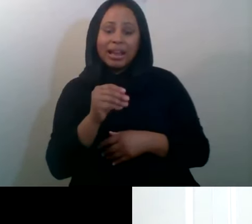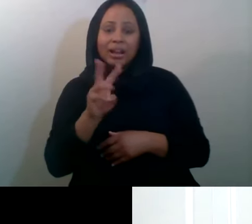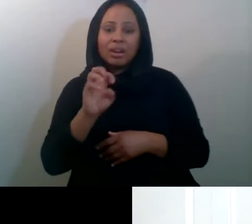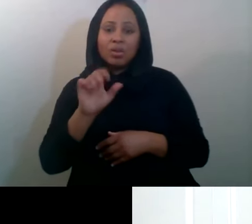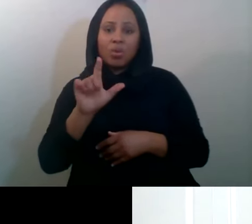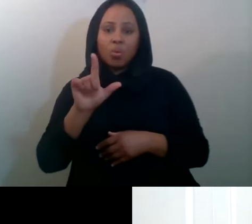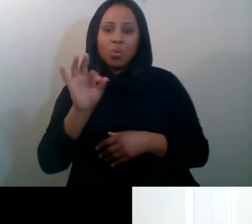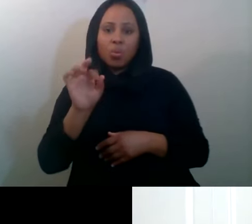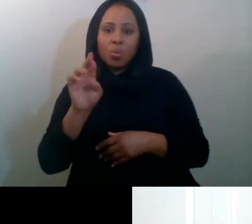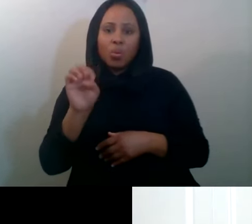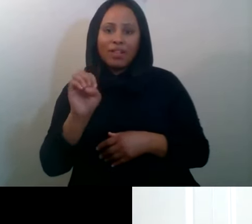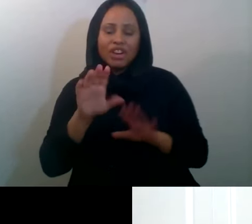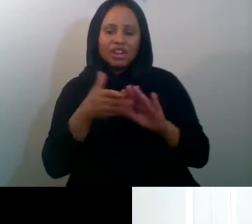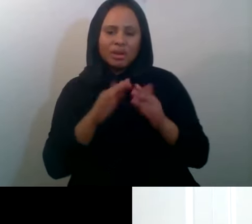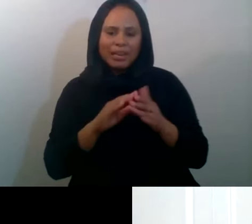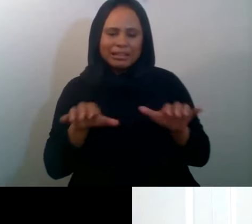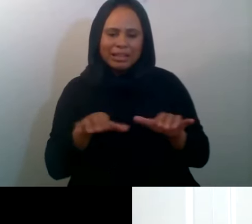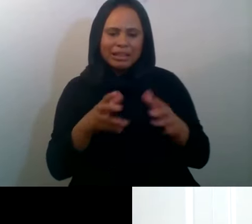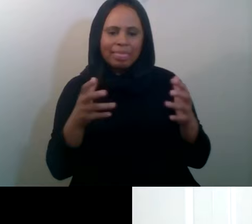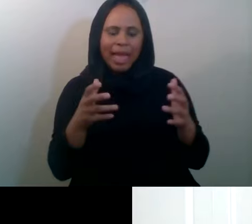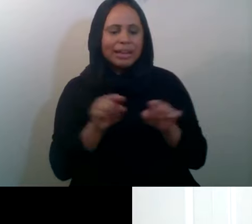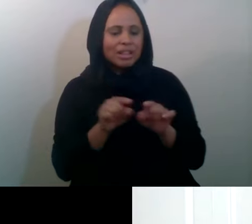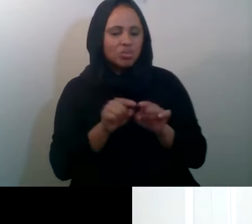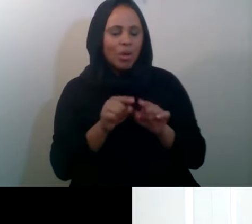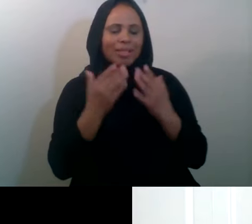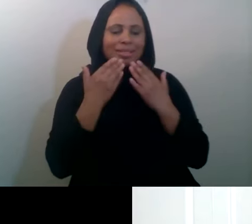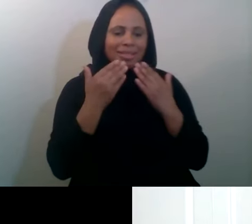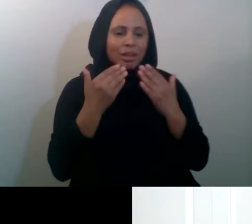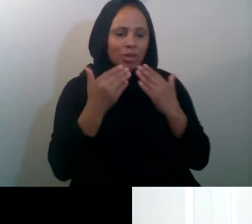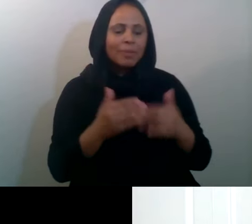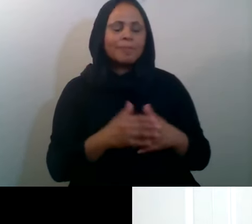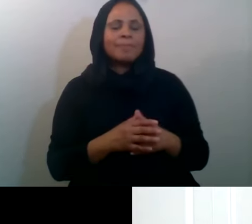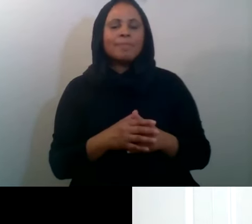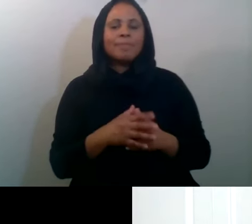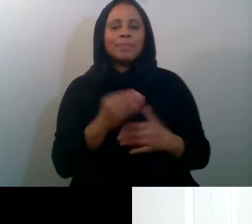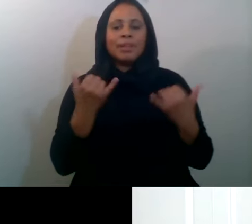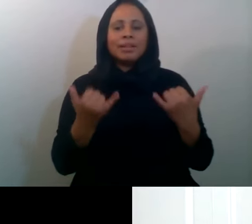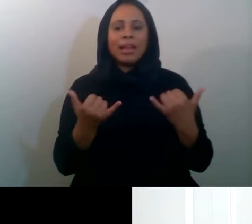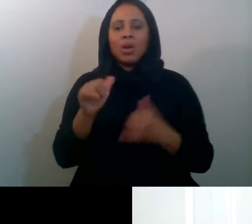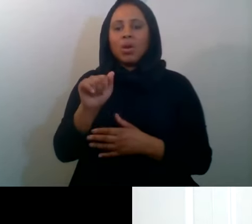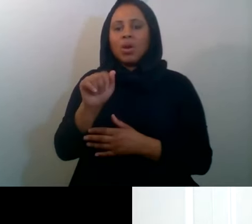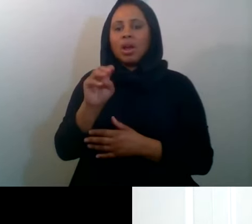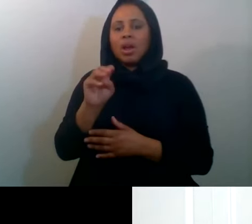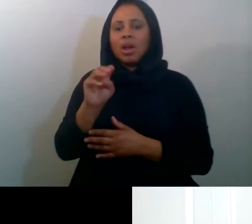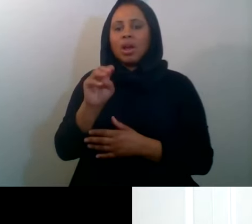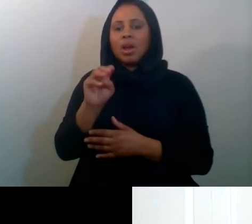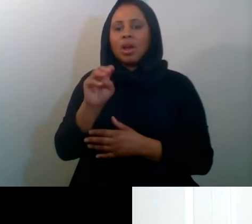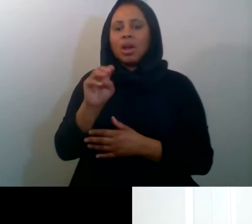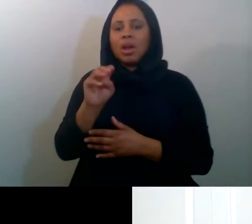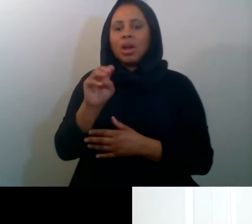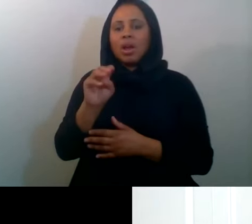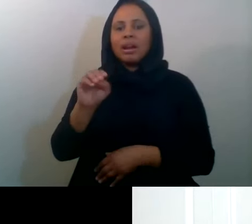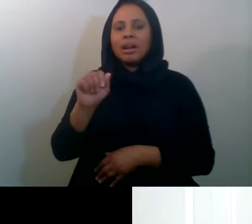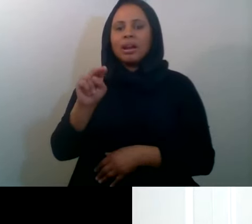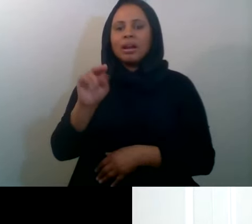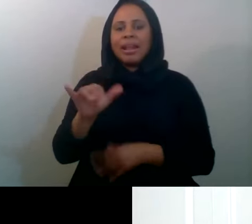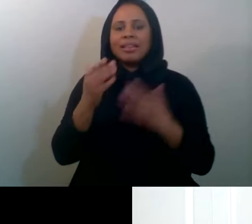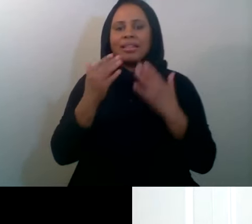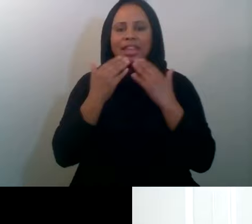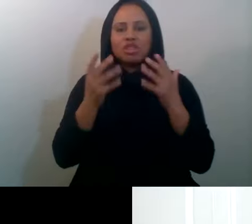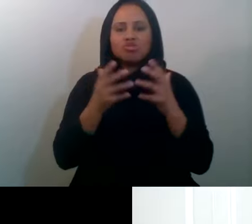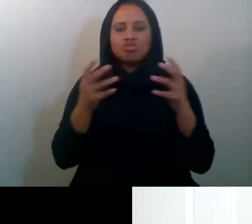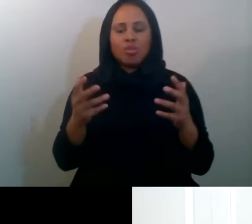as well. So we want to thank you guys so much for that. Now, Amal and Amani. Amani, thank you so much for sharing about LaunchGood as well. The presentation was